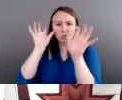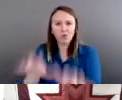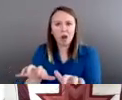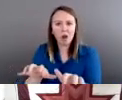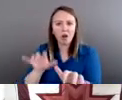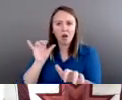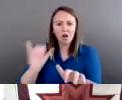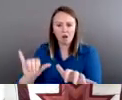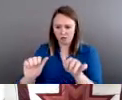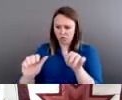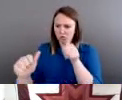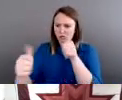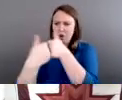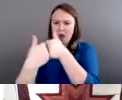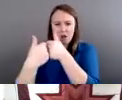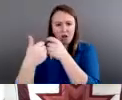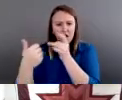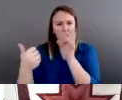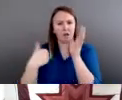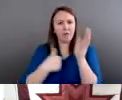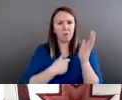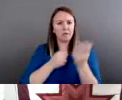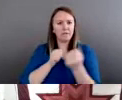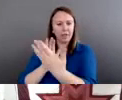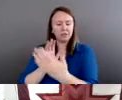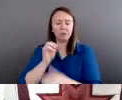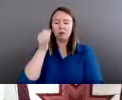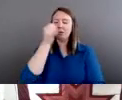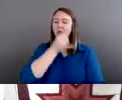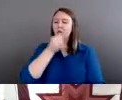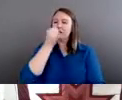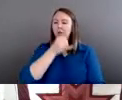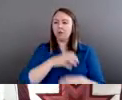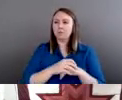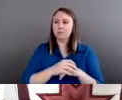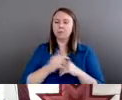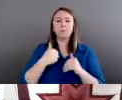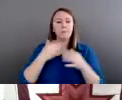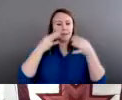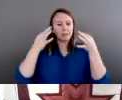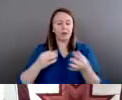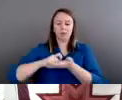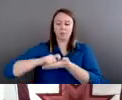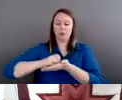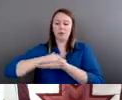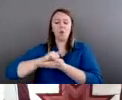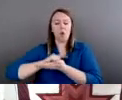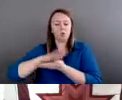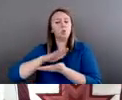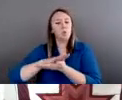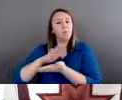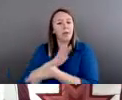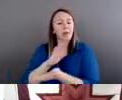And I decided to write my law school paper on my own people, the Muscogee people, who are now